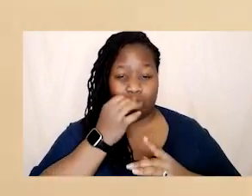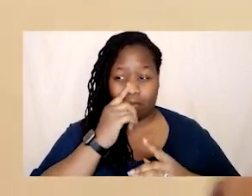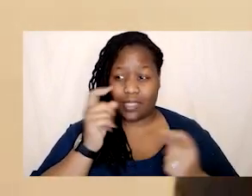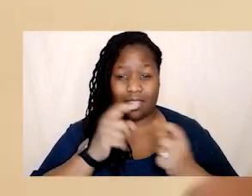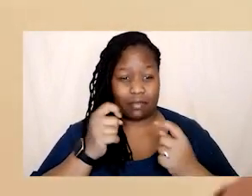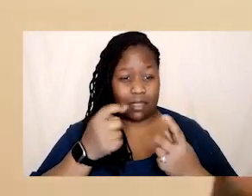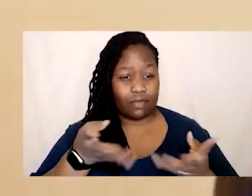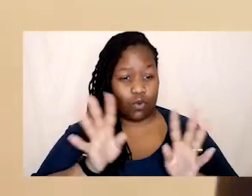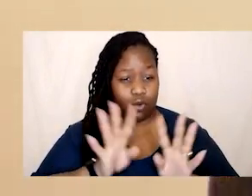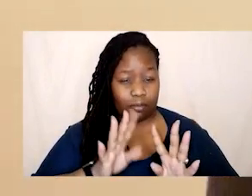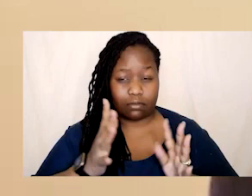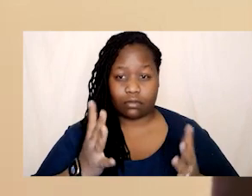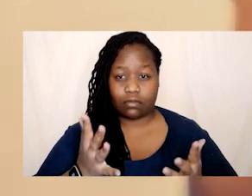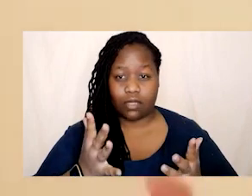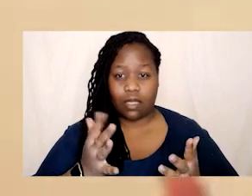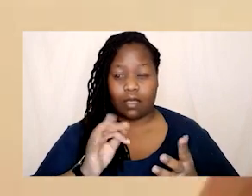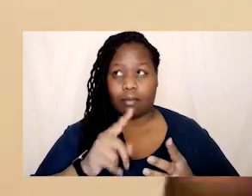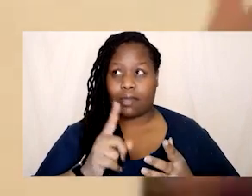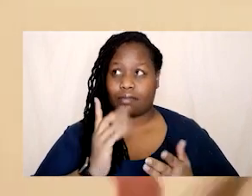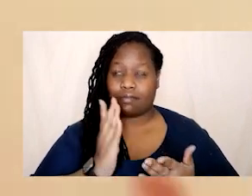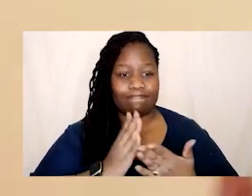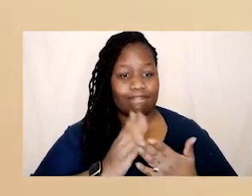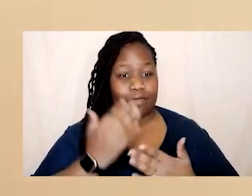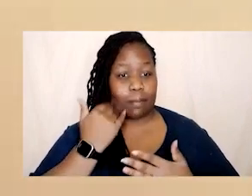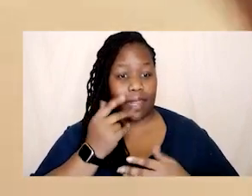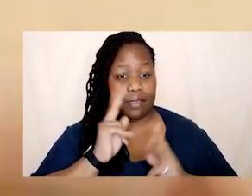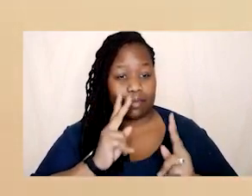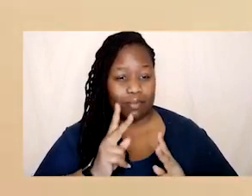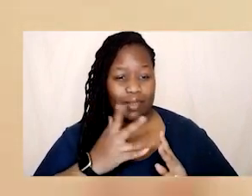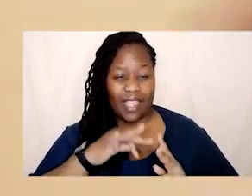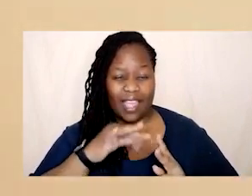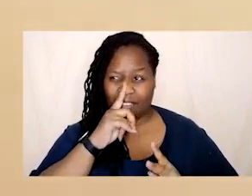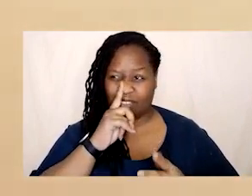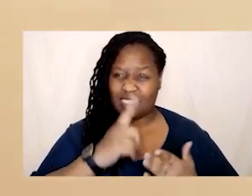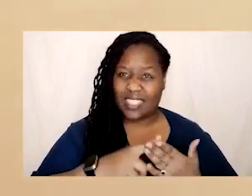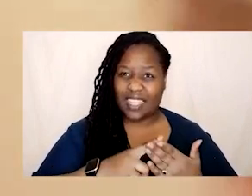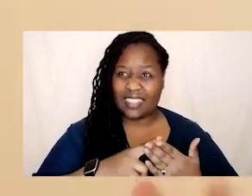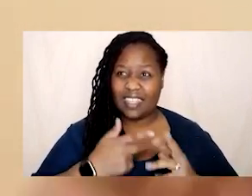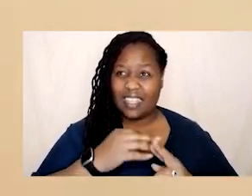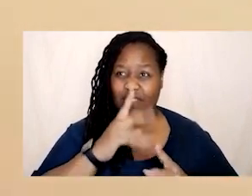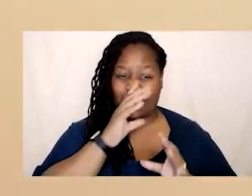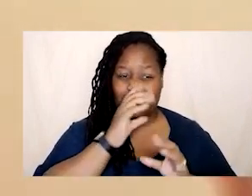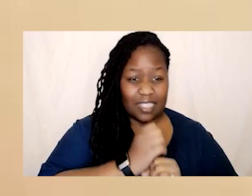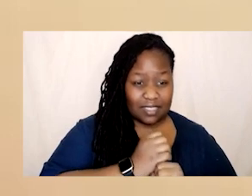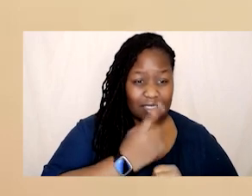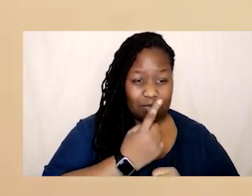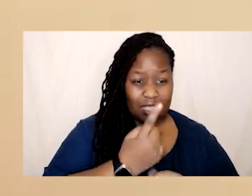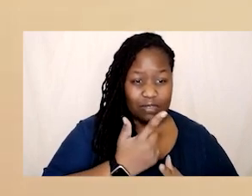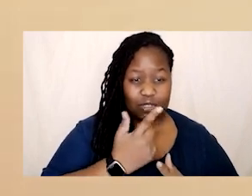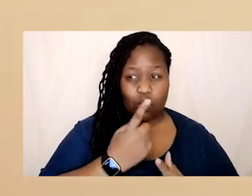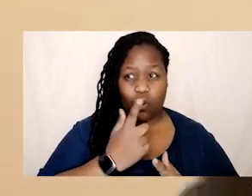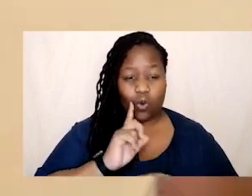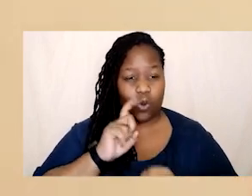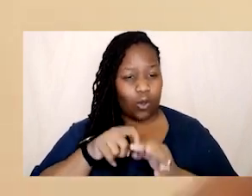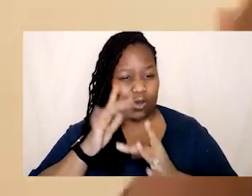that but the fact that that black people are constantly having to choose between censoring or being online that binary dust doesn't